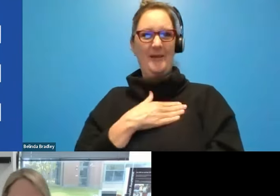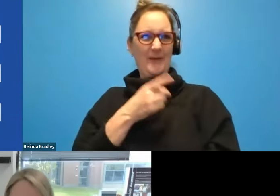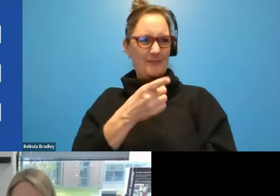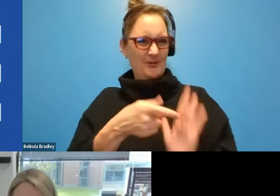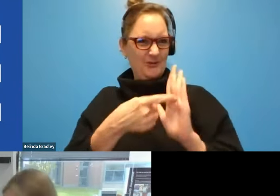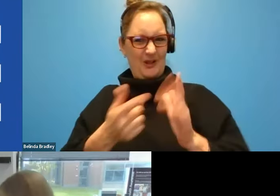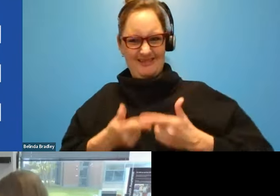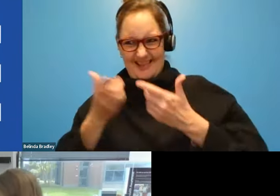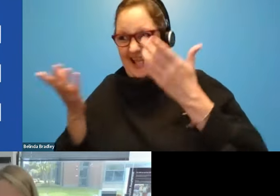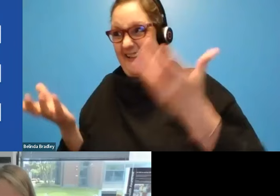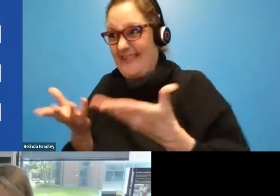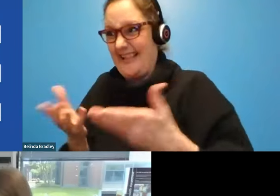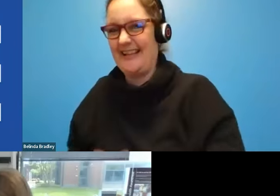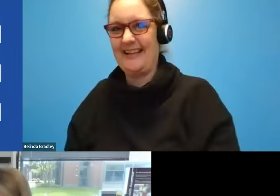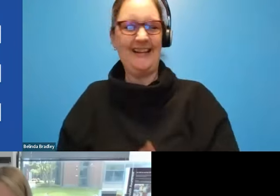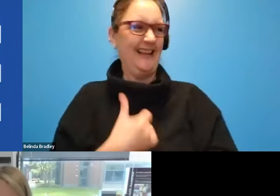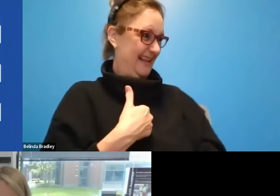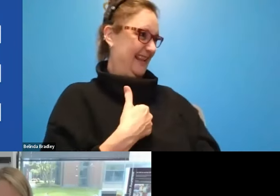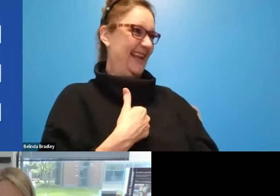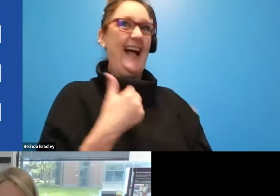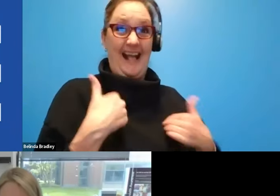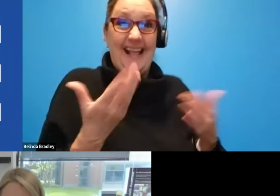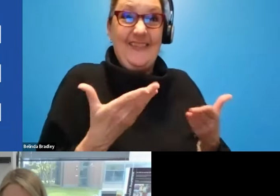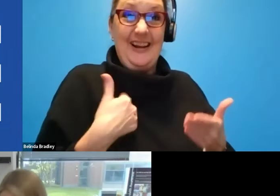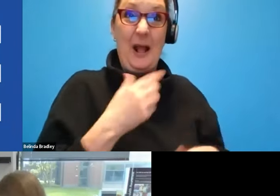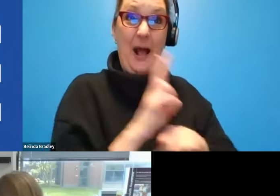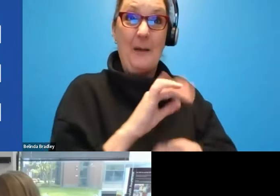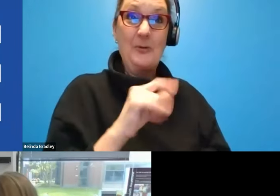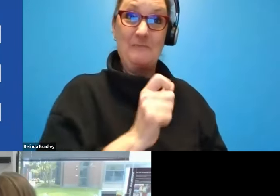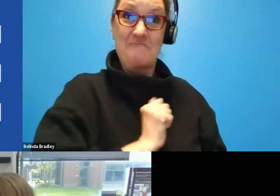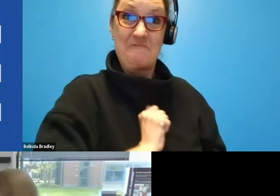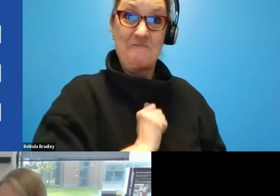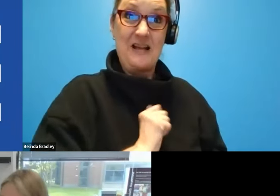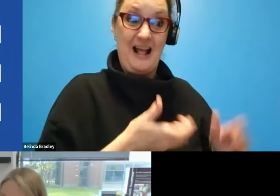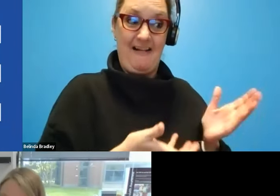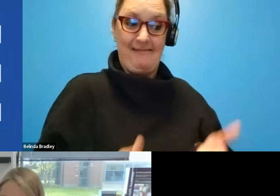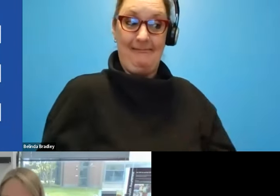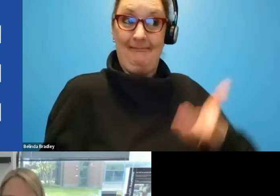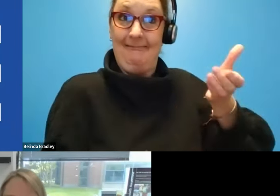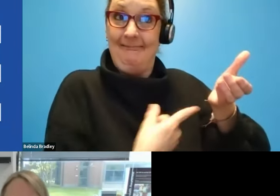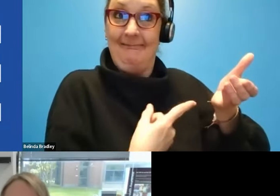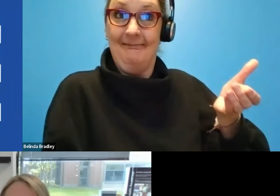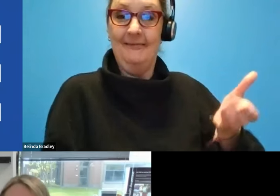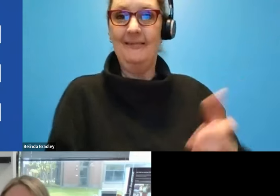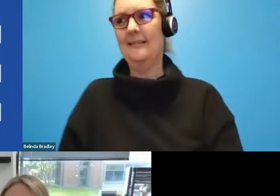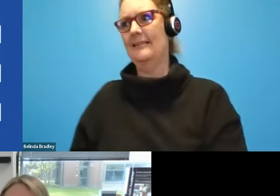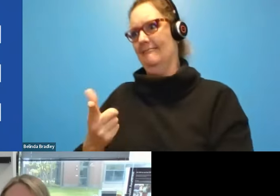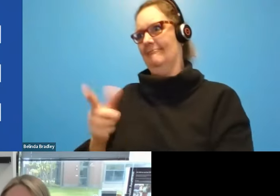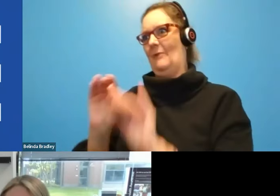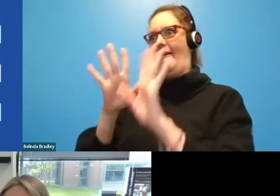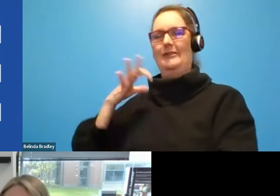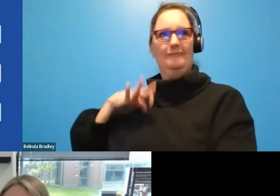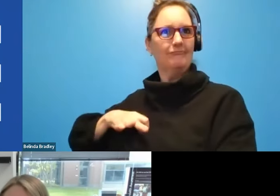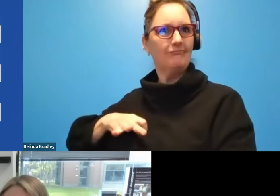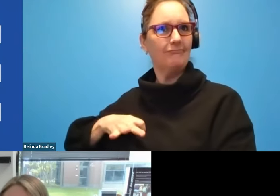live here. Happened to be using it. It's all good. Yeah. That's obviously useful, right? Uh, yeah. Um, I, I